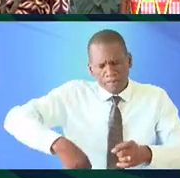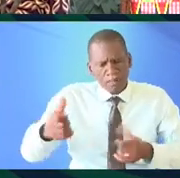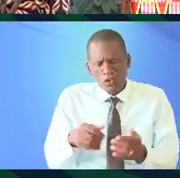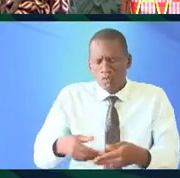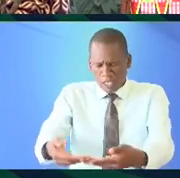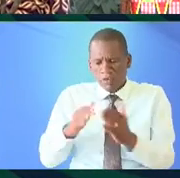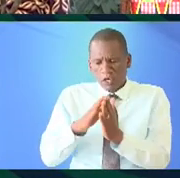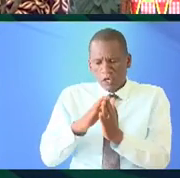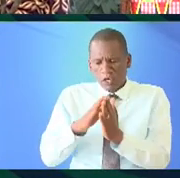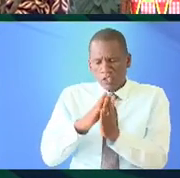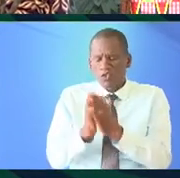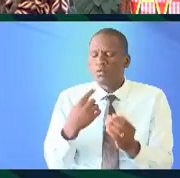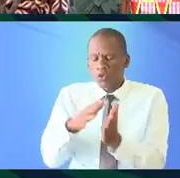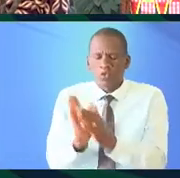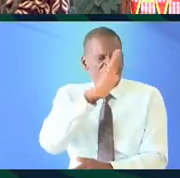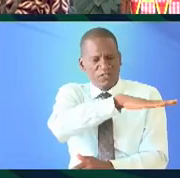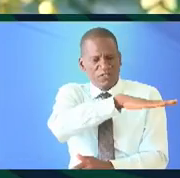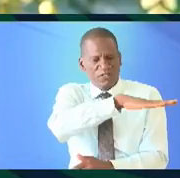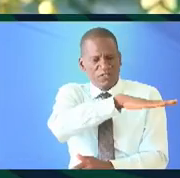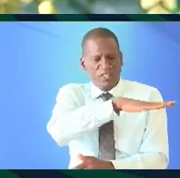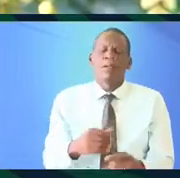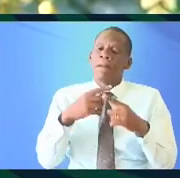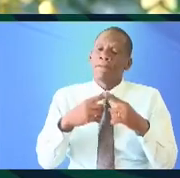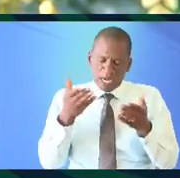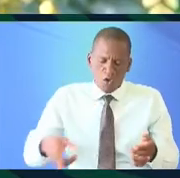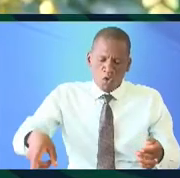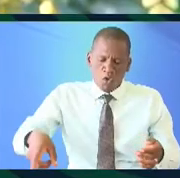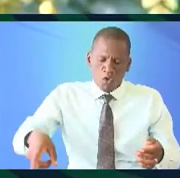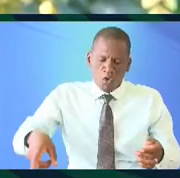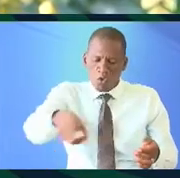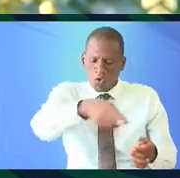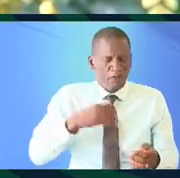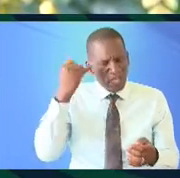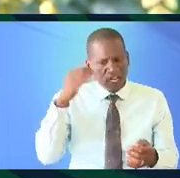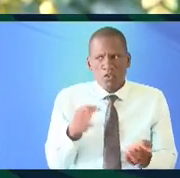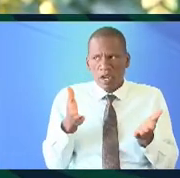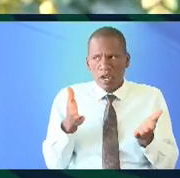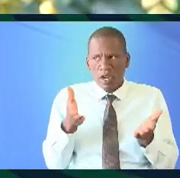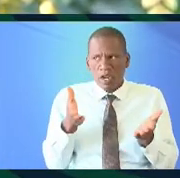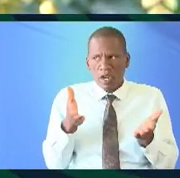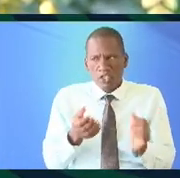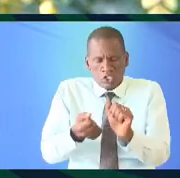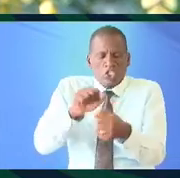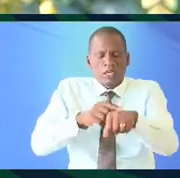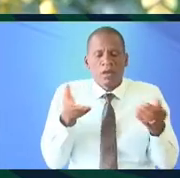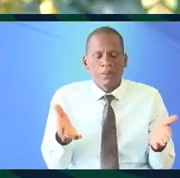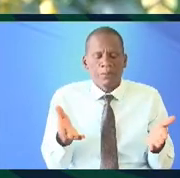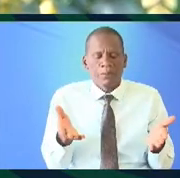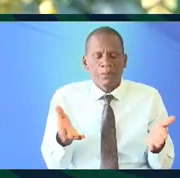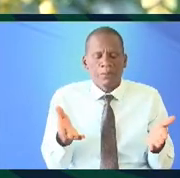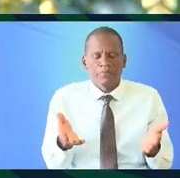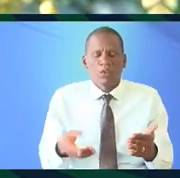to be told stories in the evening but there is the whole aspect of now the changing times